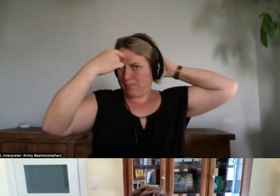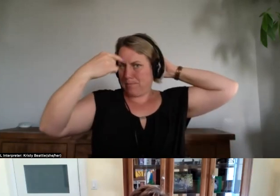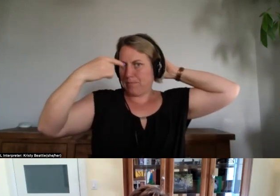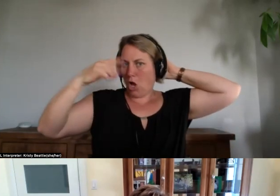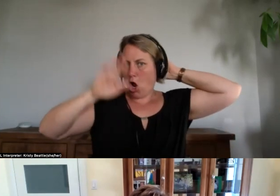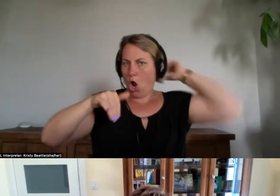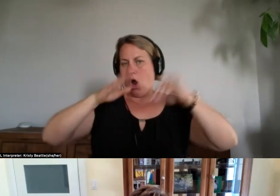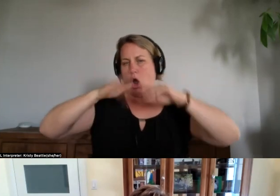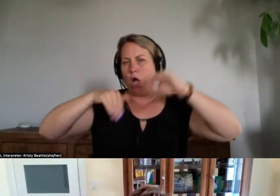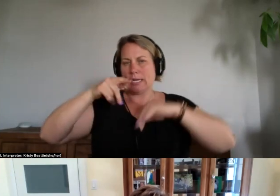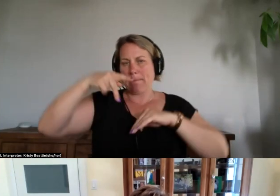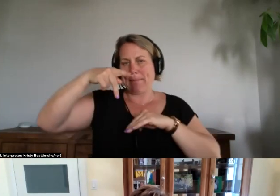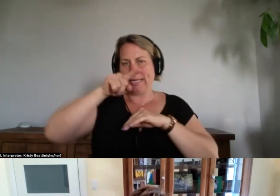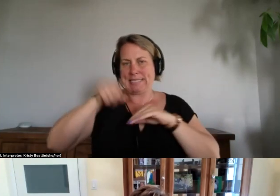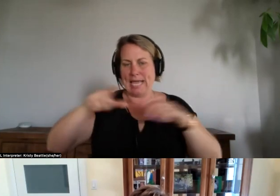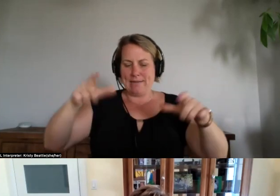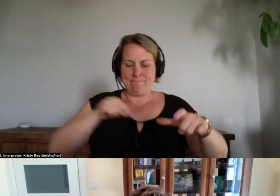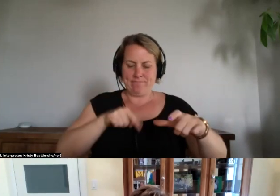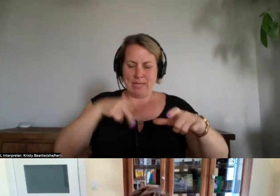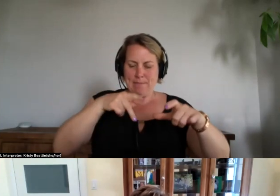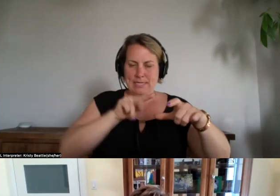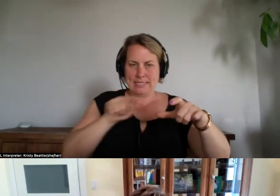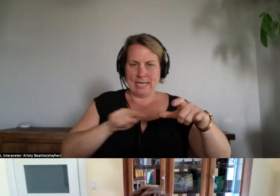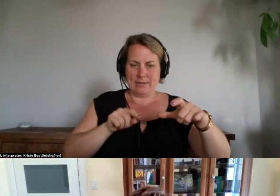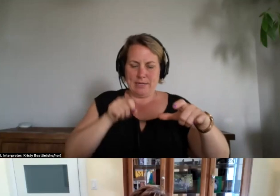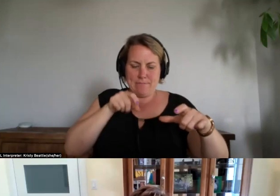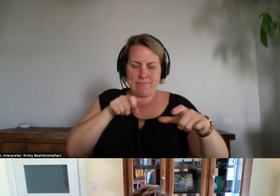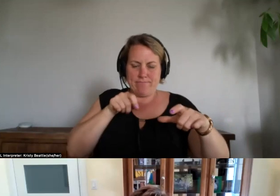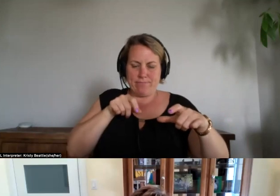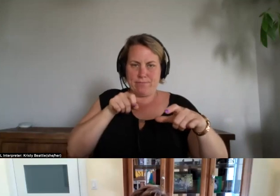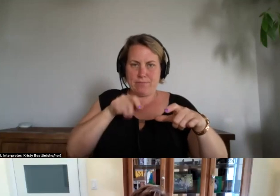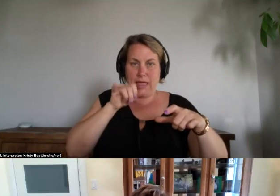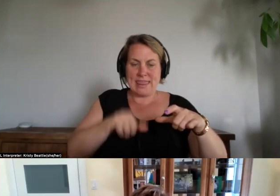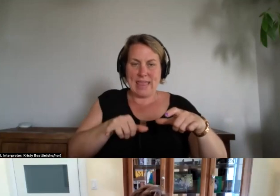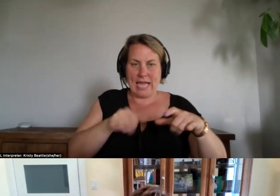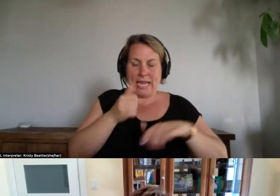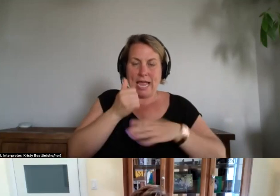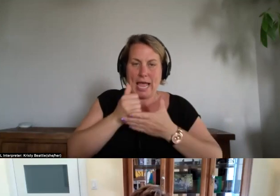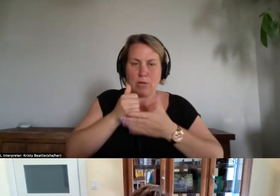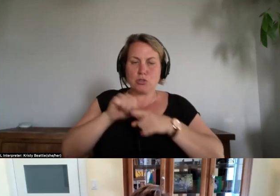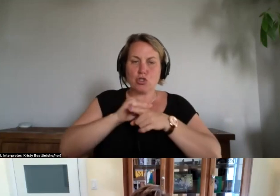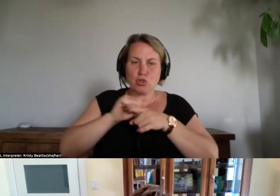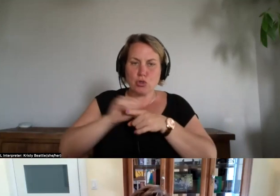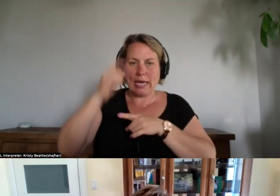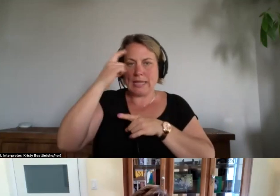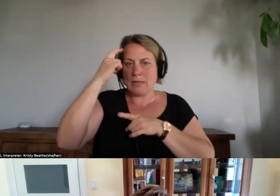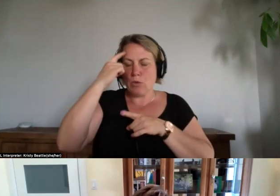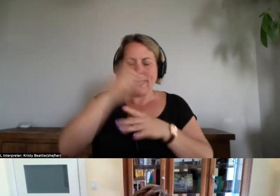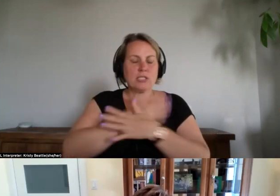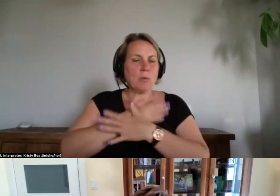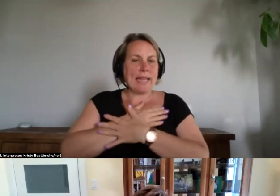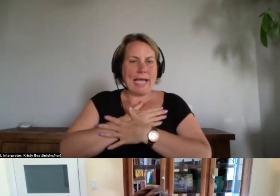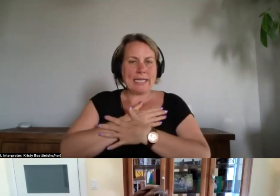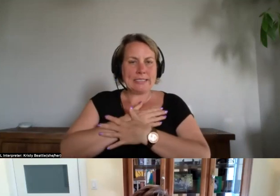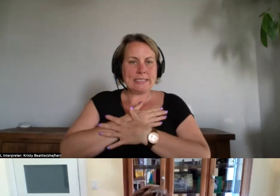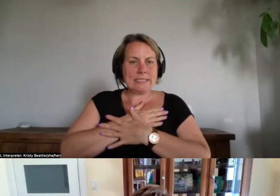was simply to work towards training the brain to alpha state so to relax that's all it did just the one